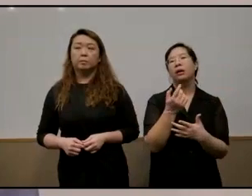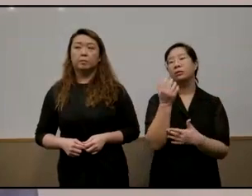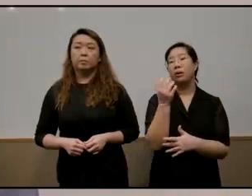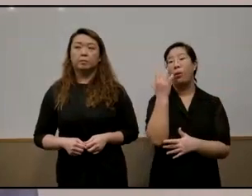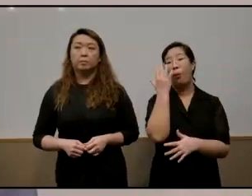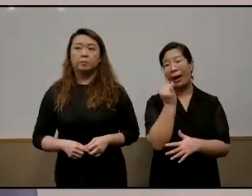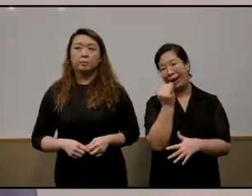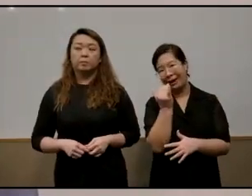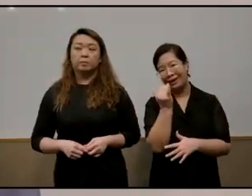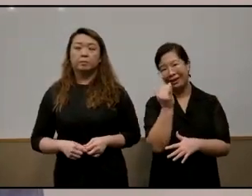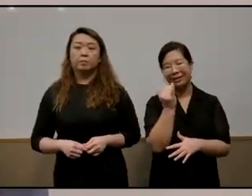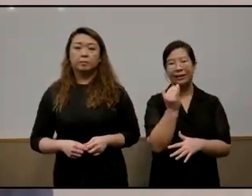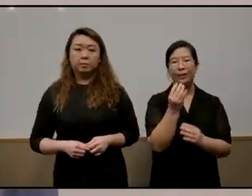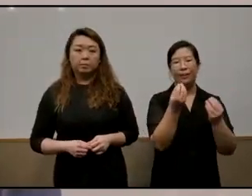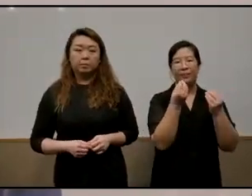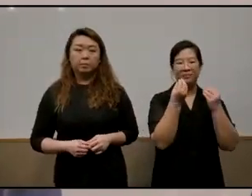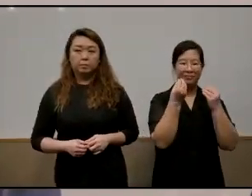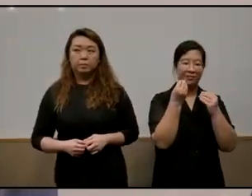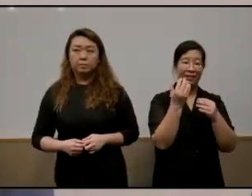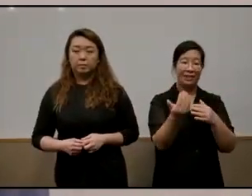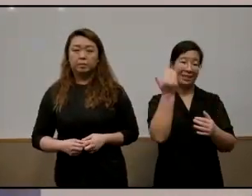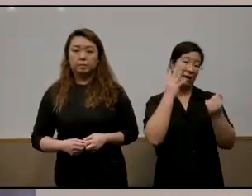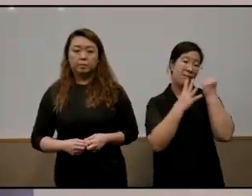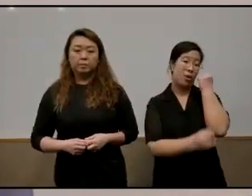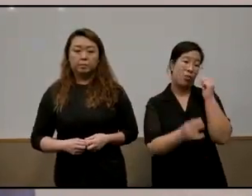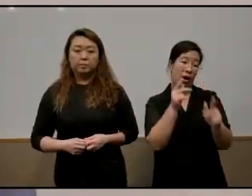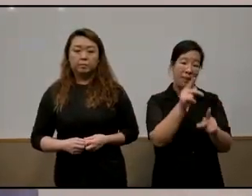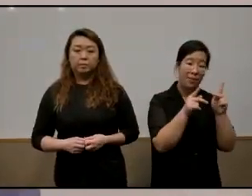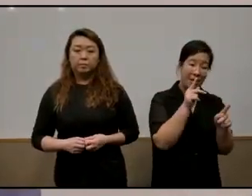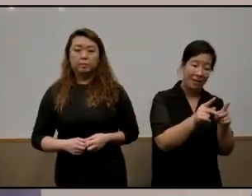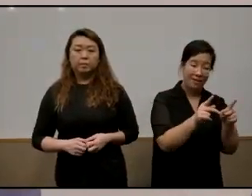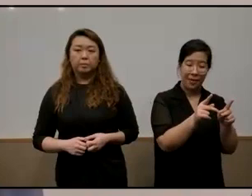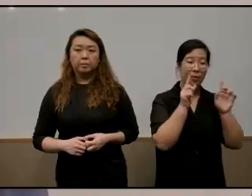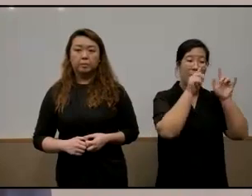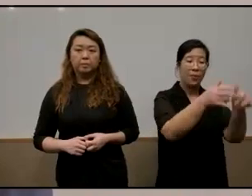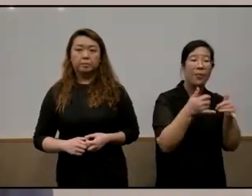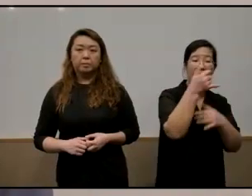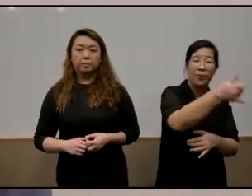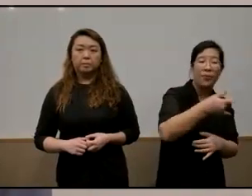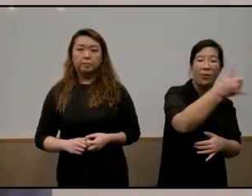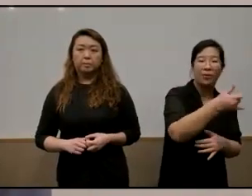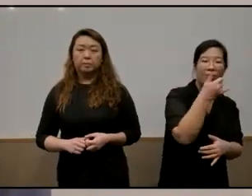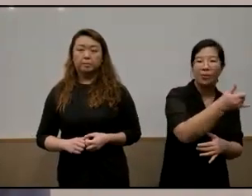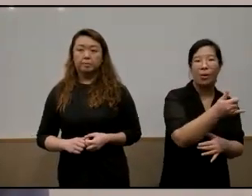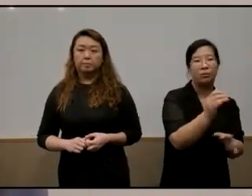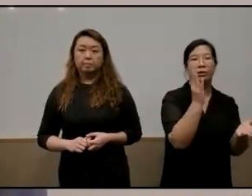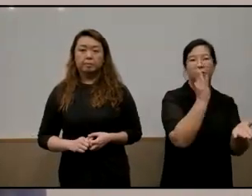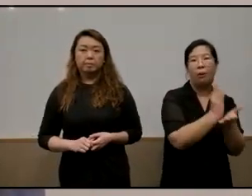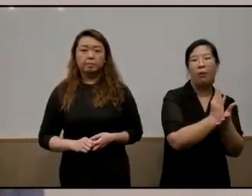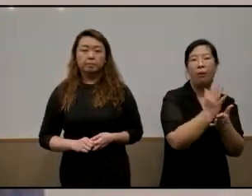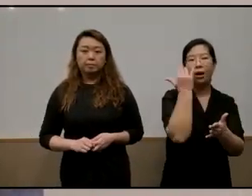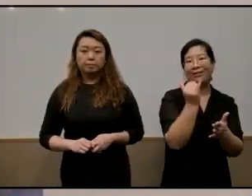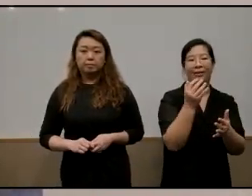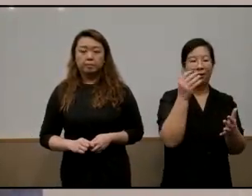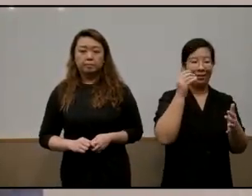because basically the poor people who used to go there are no longer there everybody's rich now in that area so you can see that